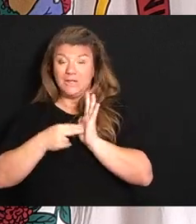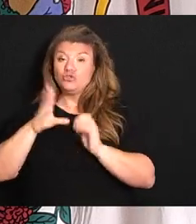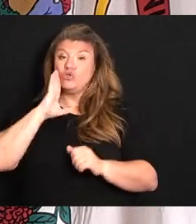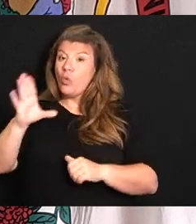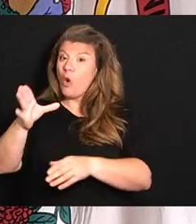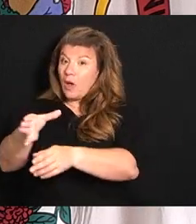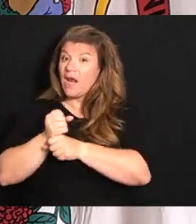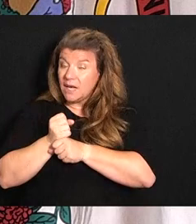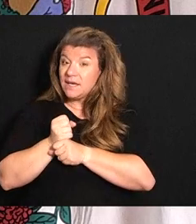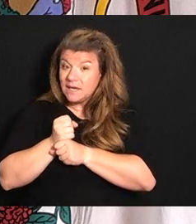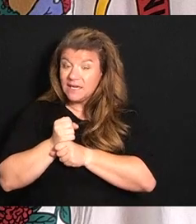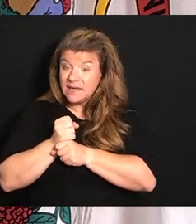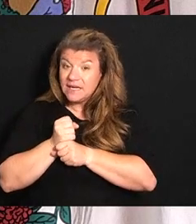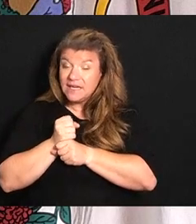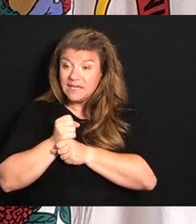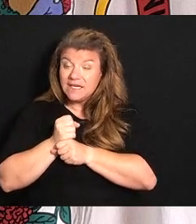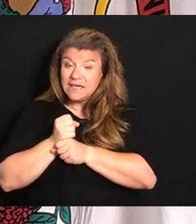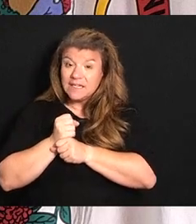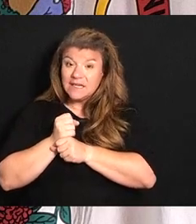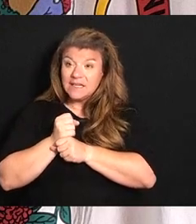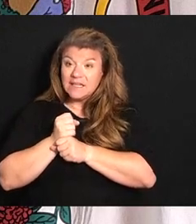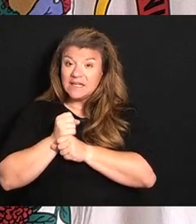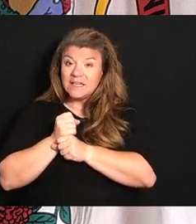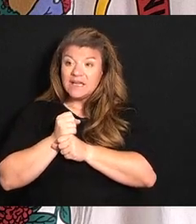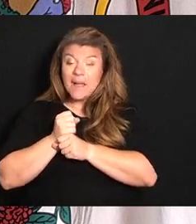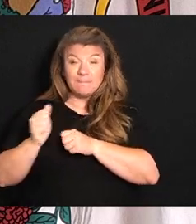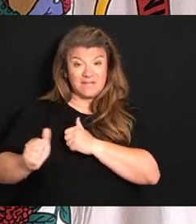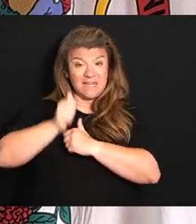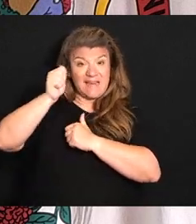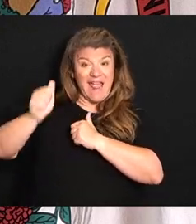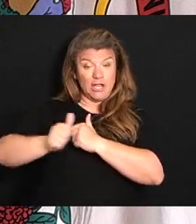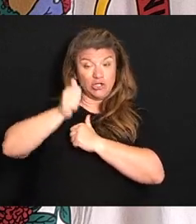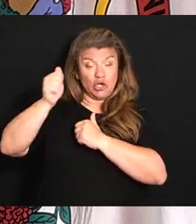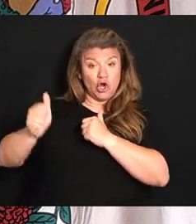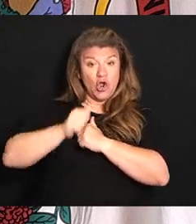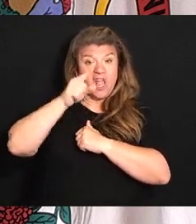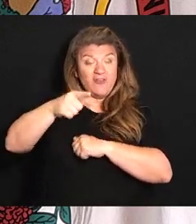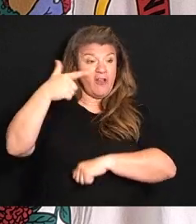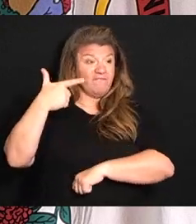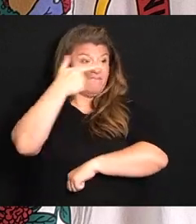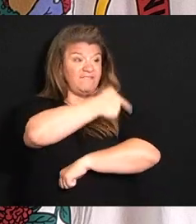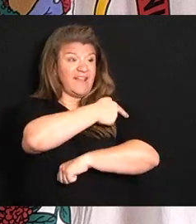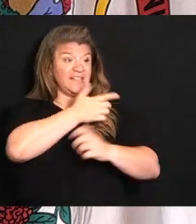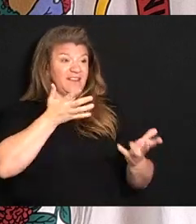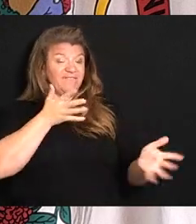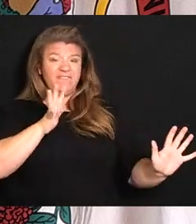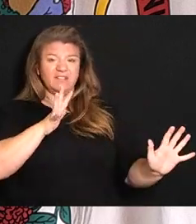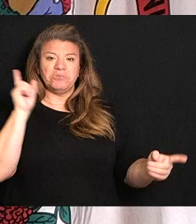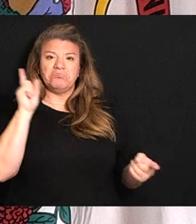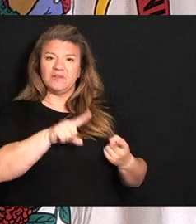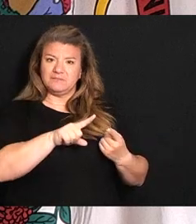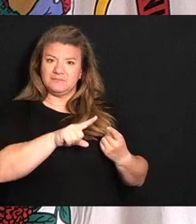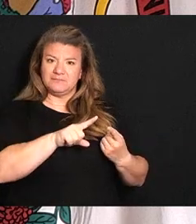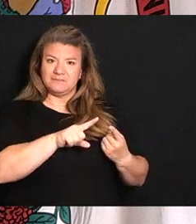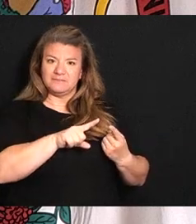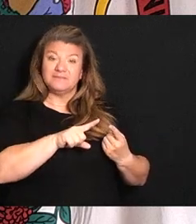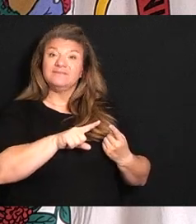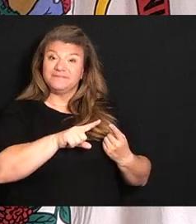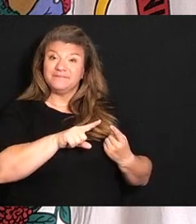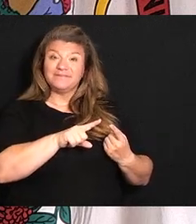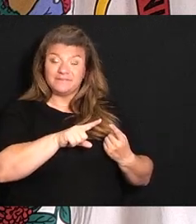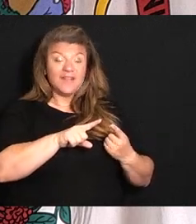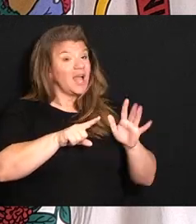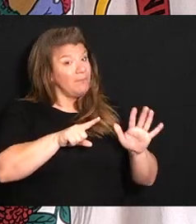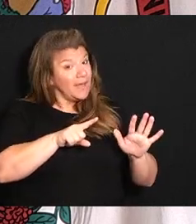from the standpoint of the danger. If you're vaccinated, it's very minimal. But absolutely,